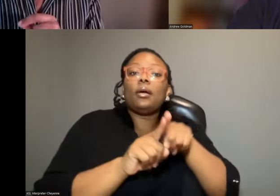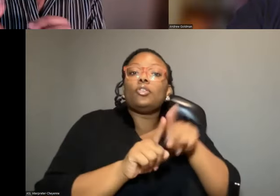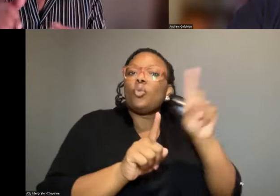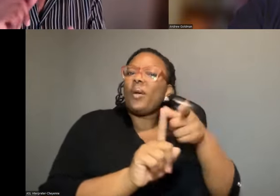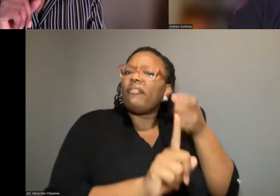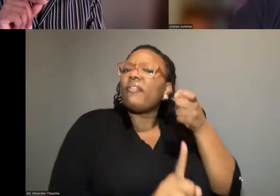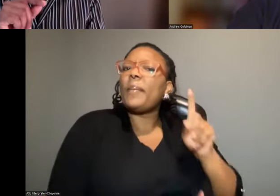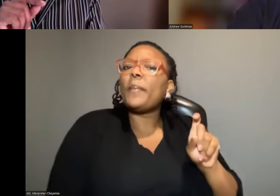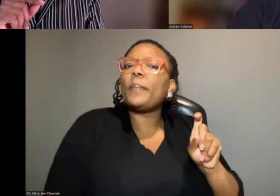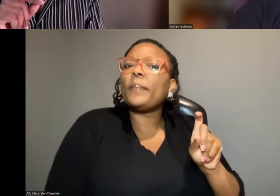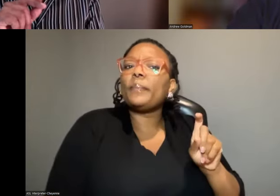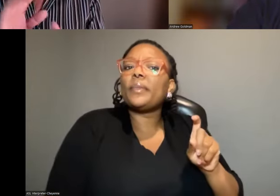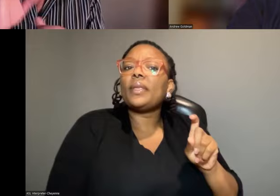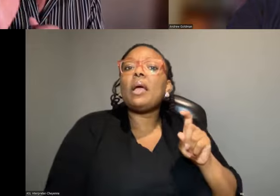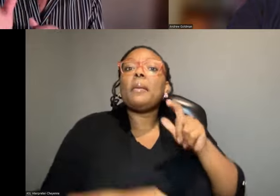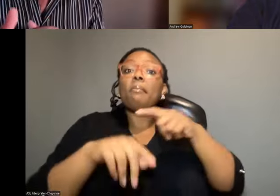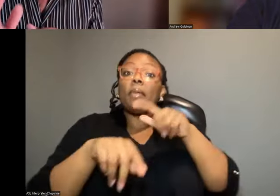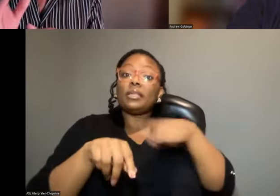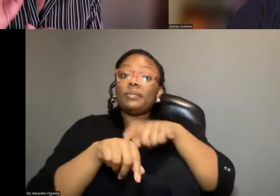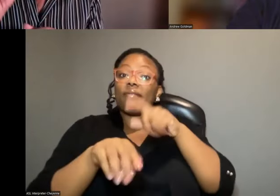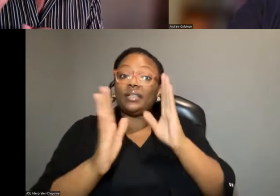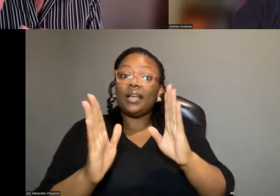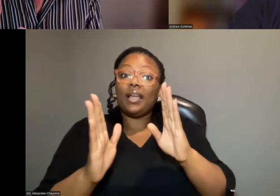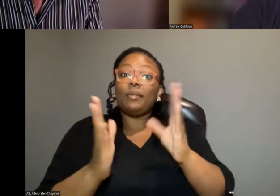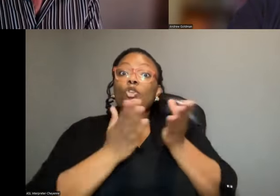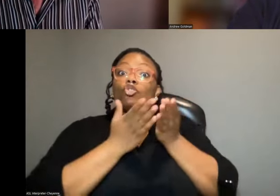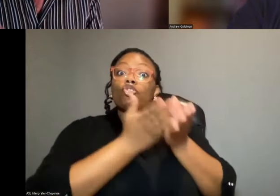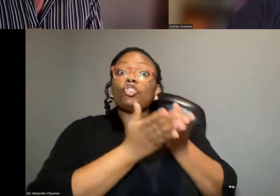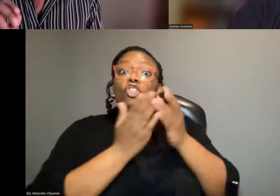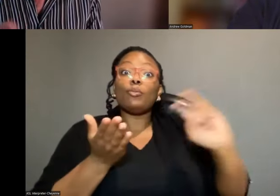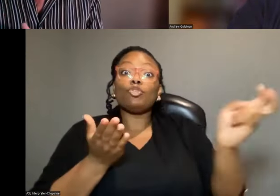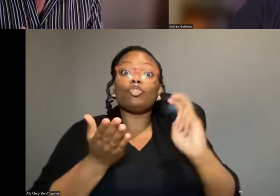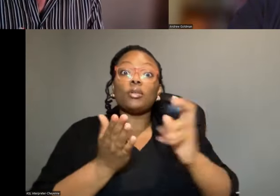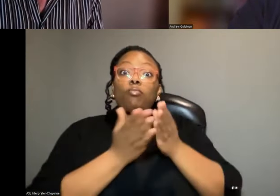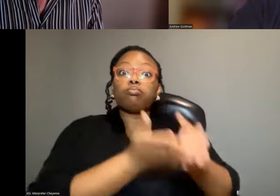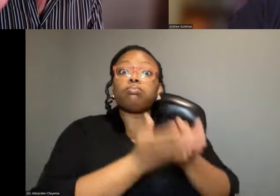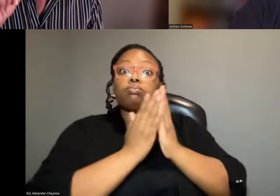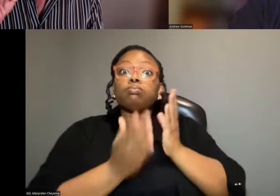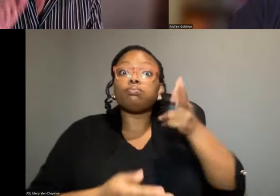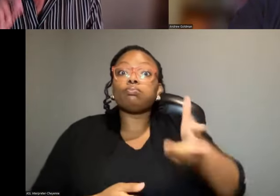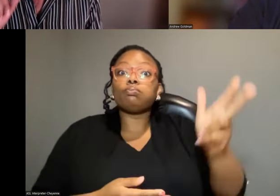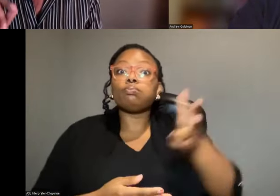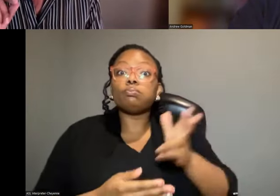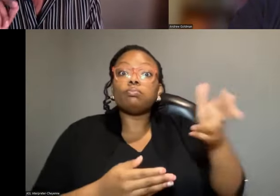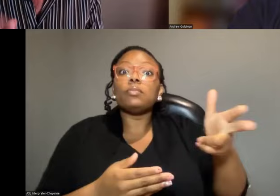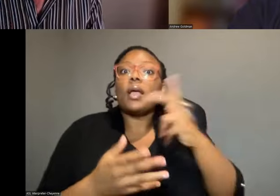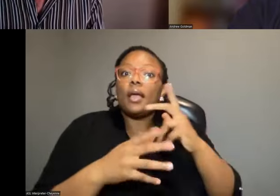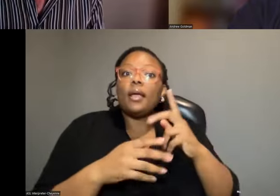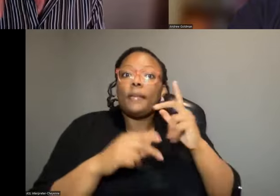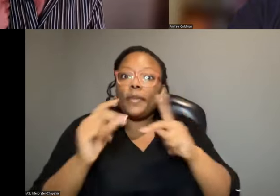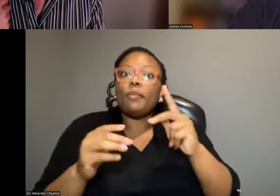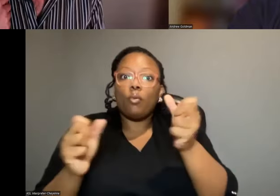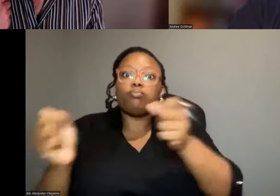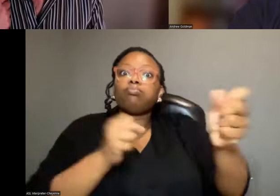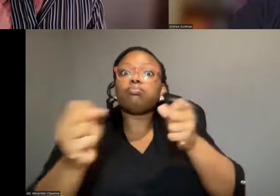because at a certain point in time, ship transport moves so quickly that it's able to move somebody in a short enough space of time that